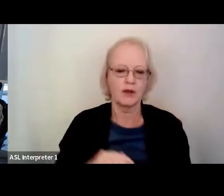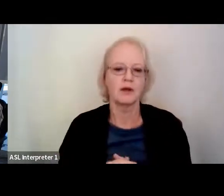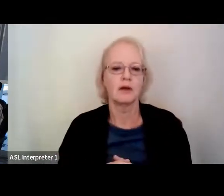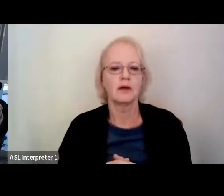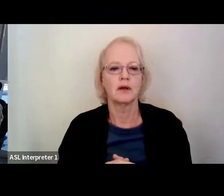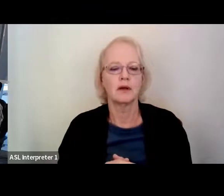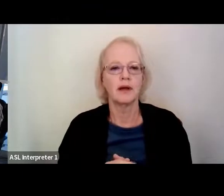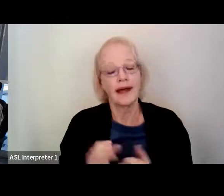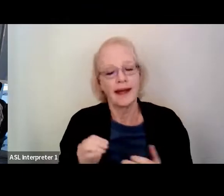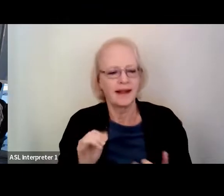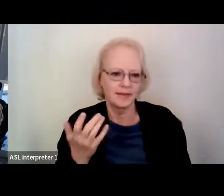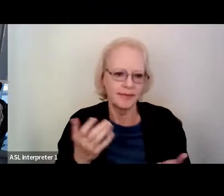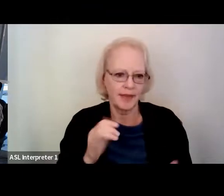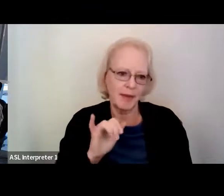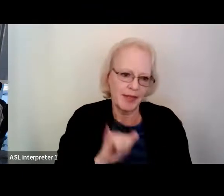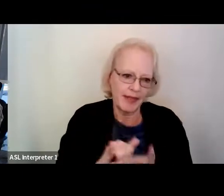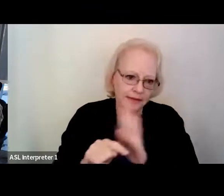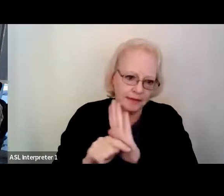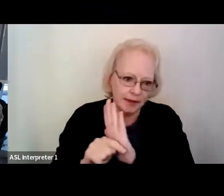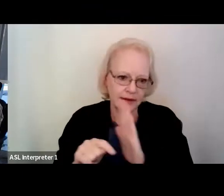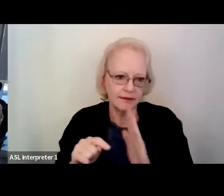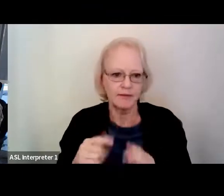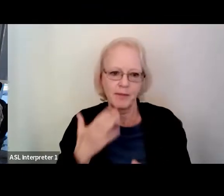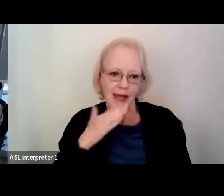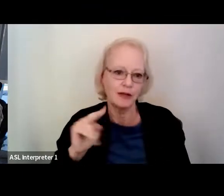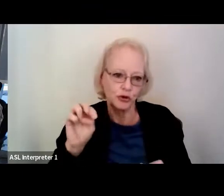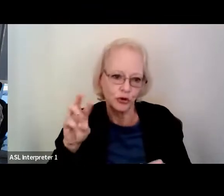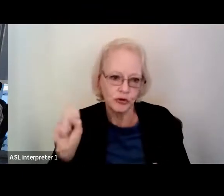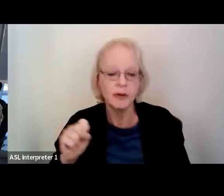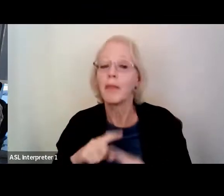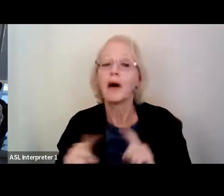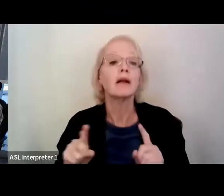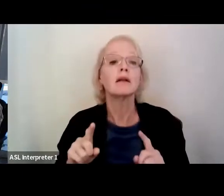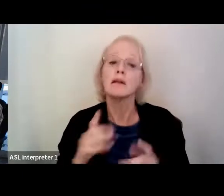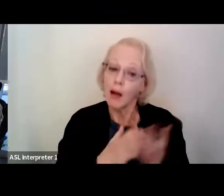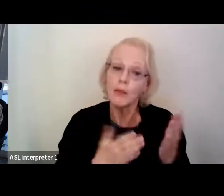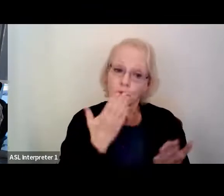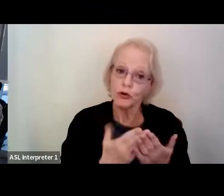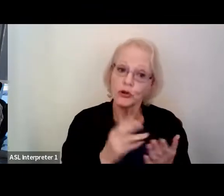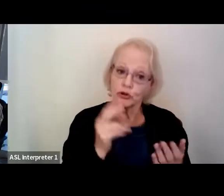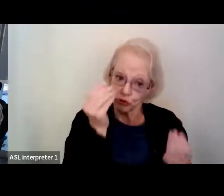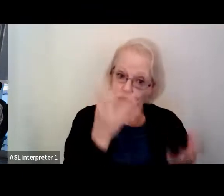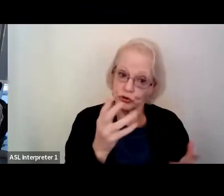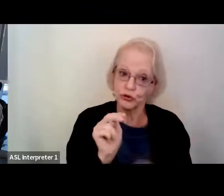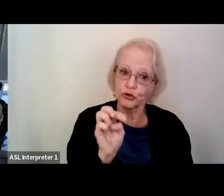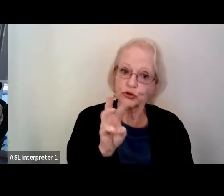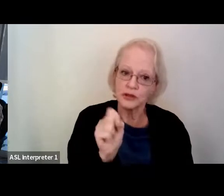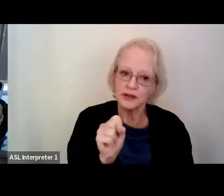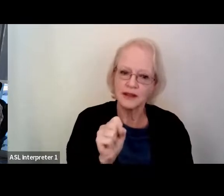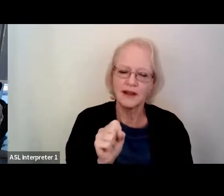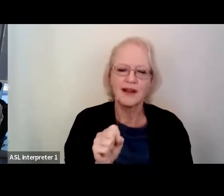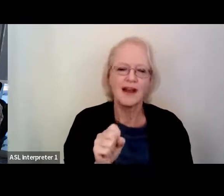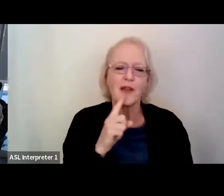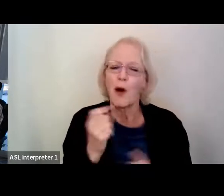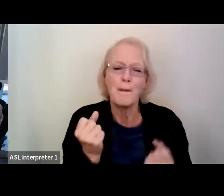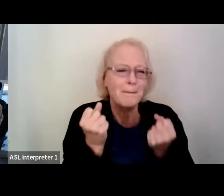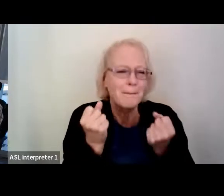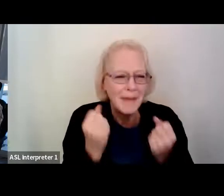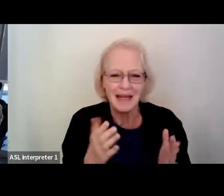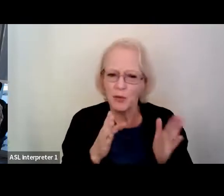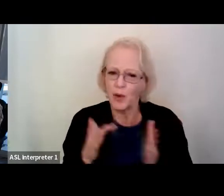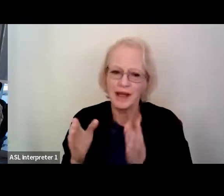that's kind of the bad news, but I think that there's also good news. And the good news is that there are a lot of ways in which the brain